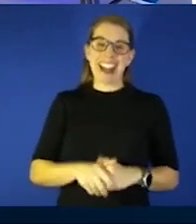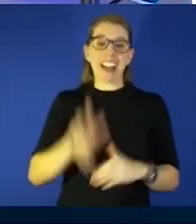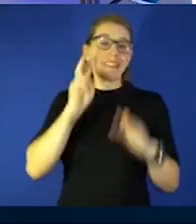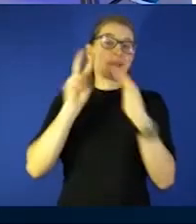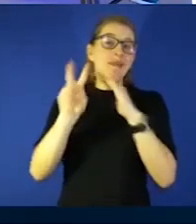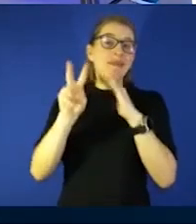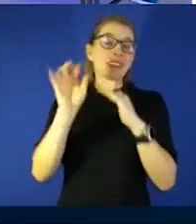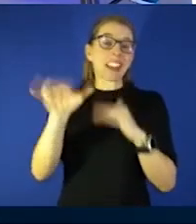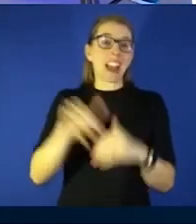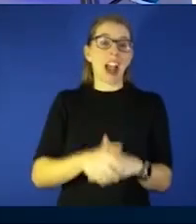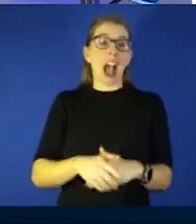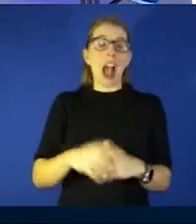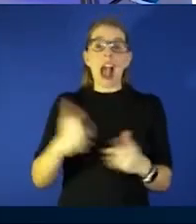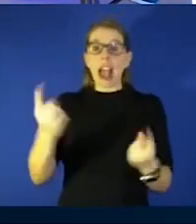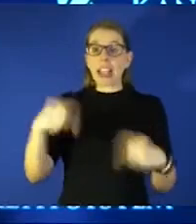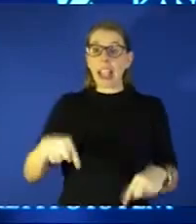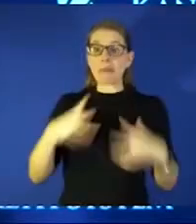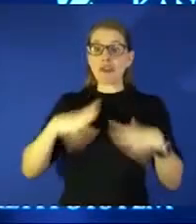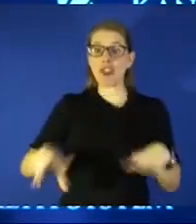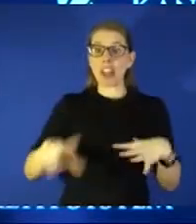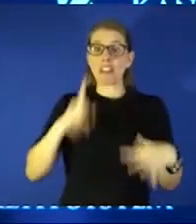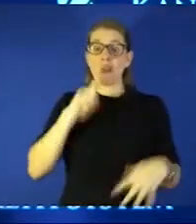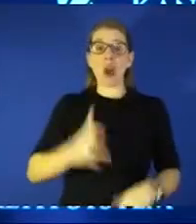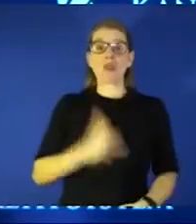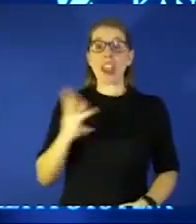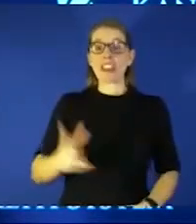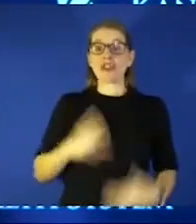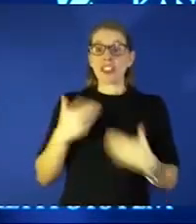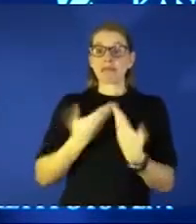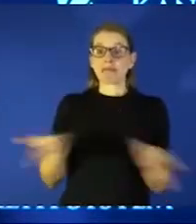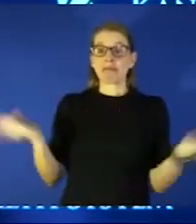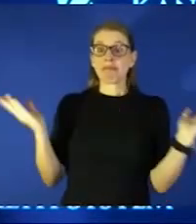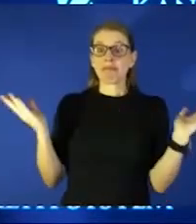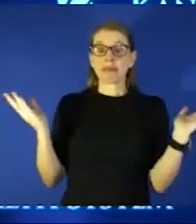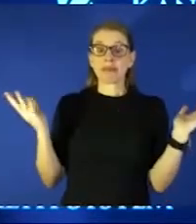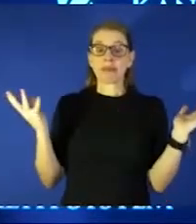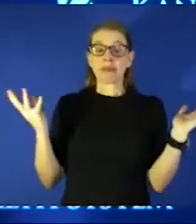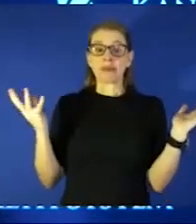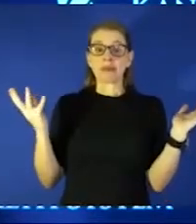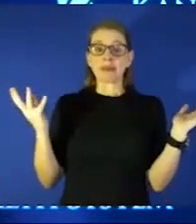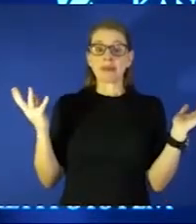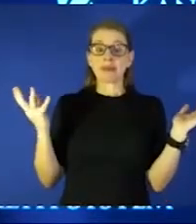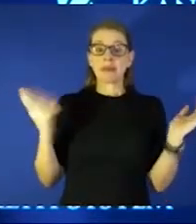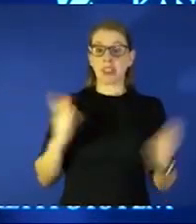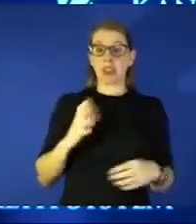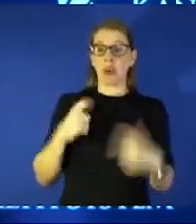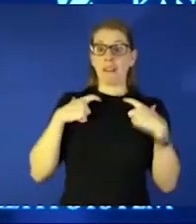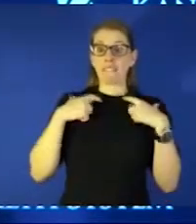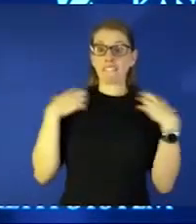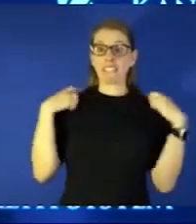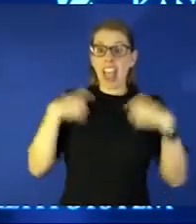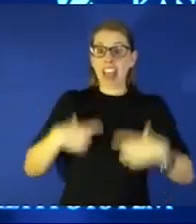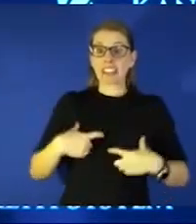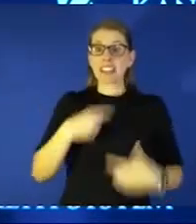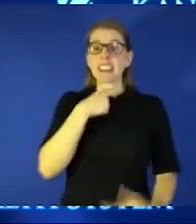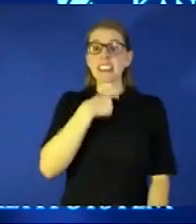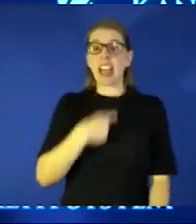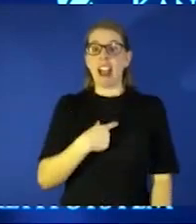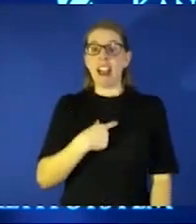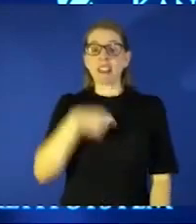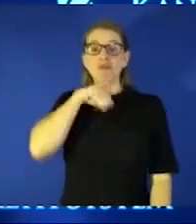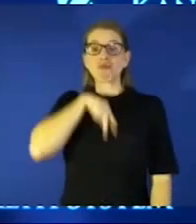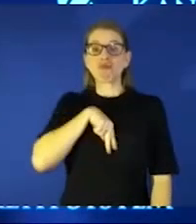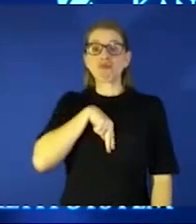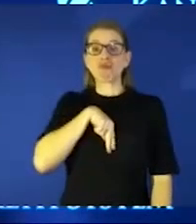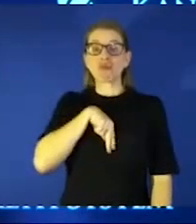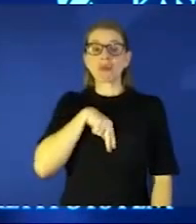can't dress you know i can't dress for the occasion right let's be honest i'm sporting a cool vest i'm sporting a cool tie i actually have them for my